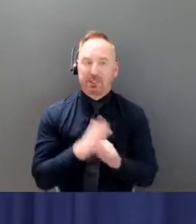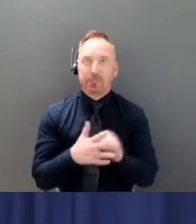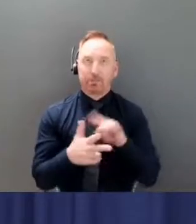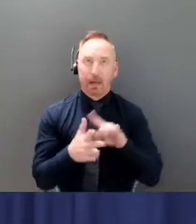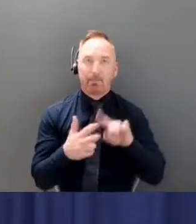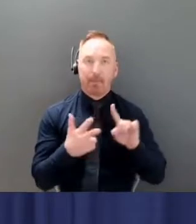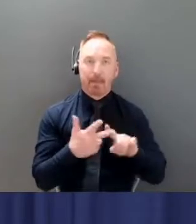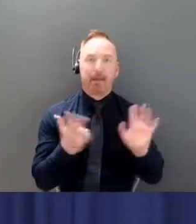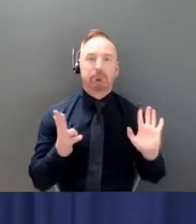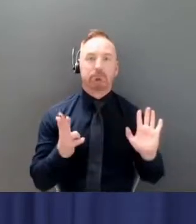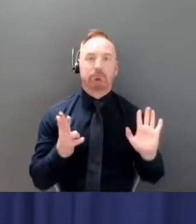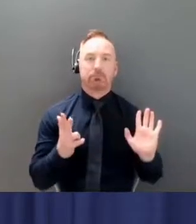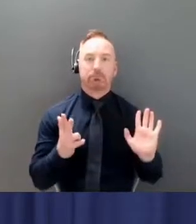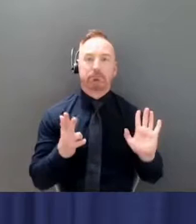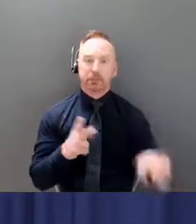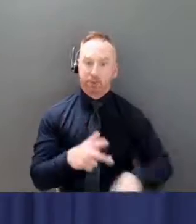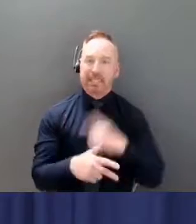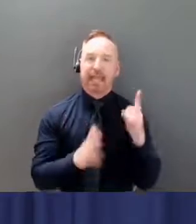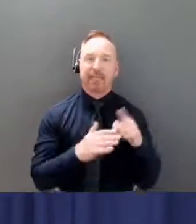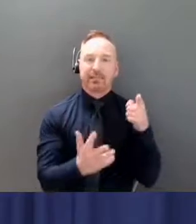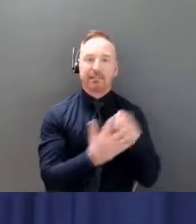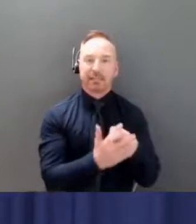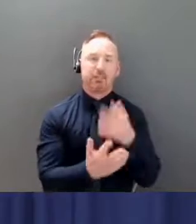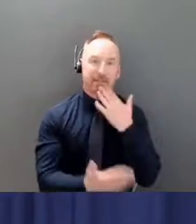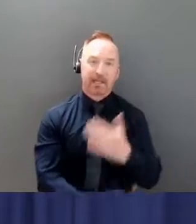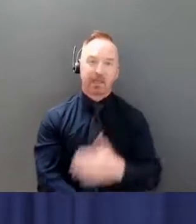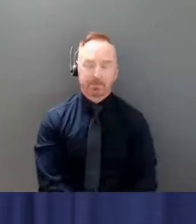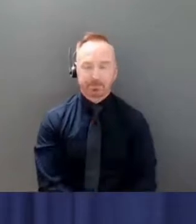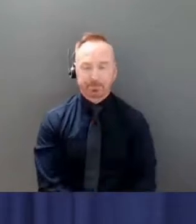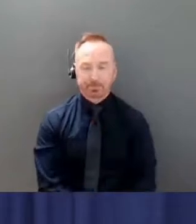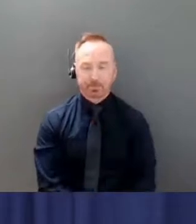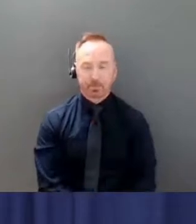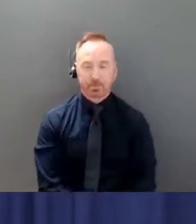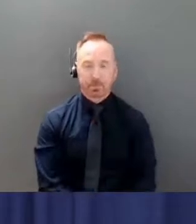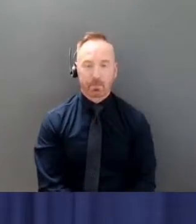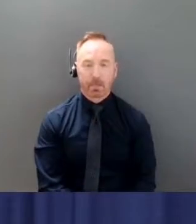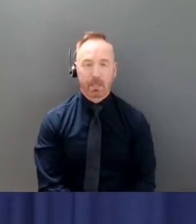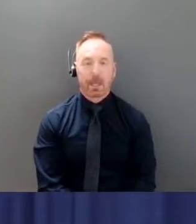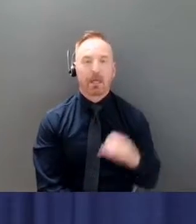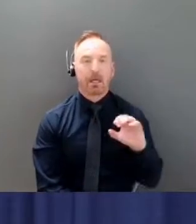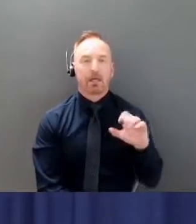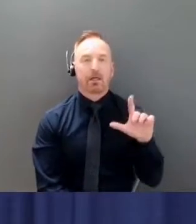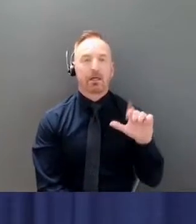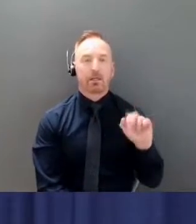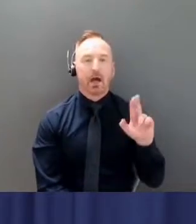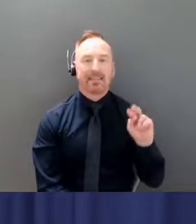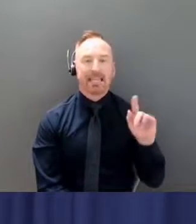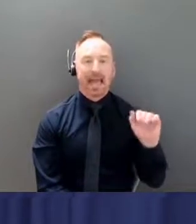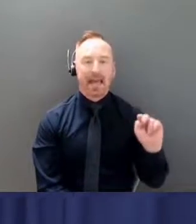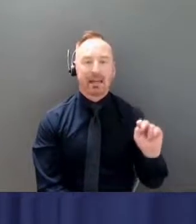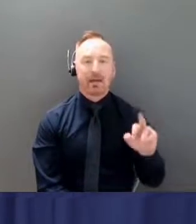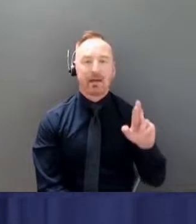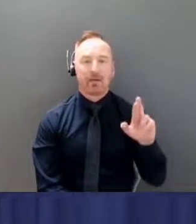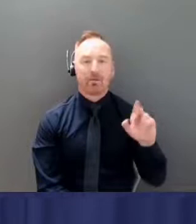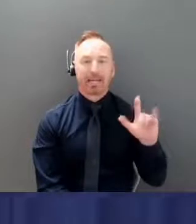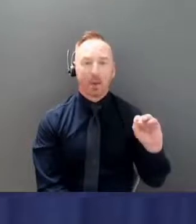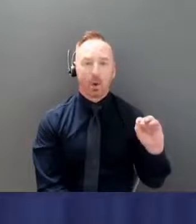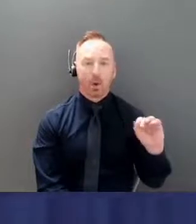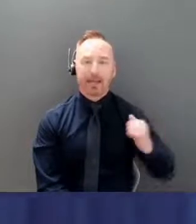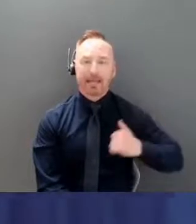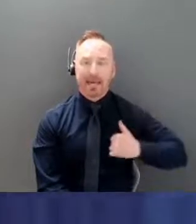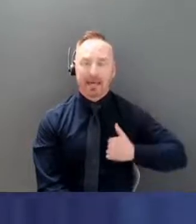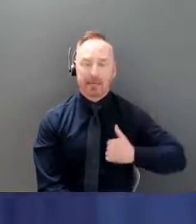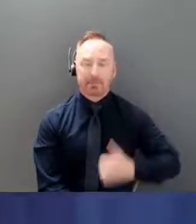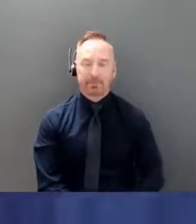thank you we'll move now to claudiane radio canada uh